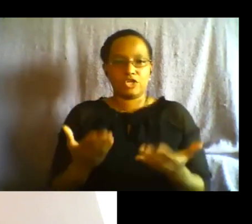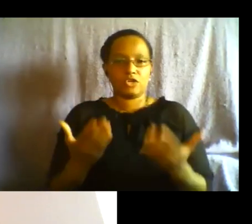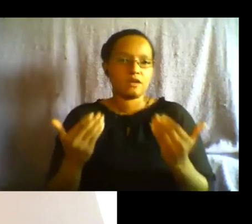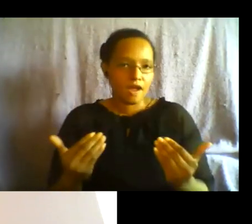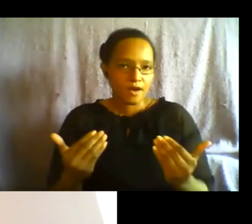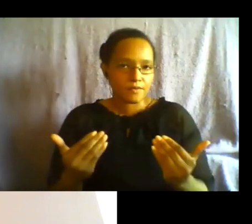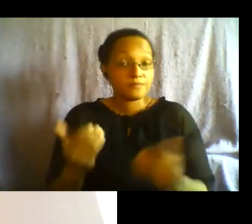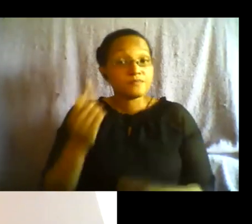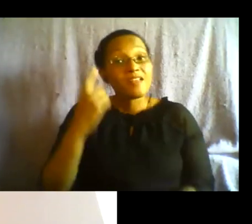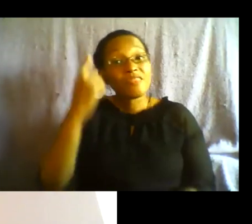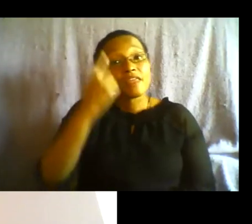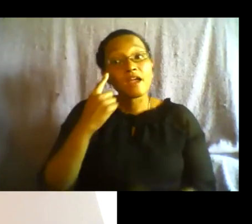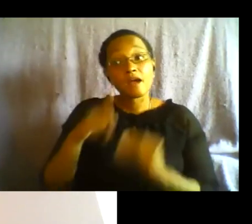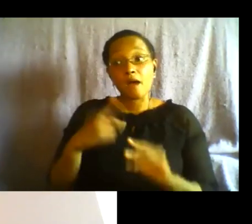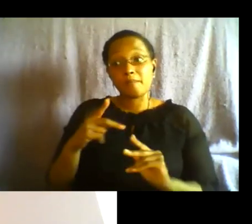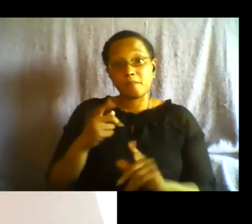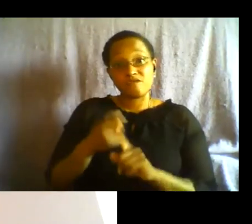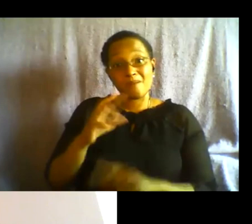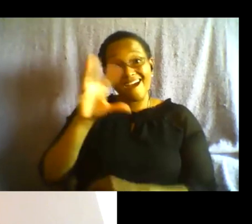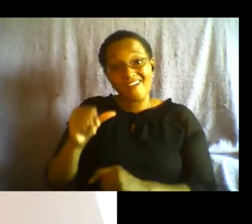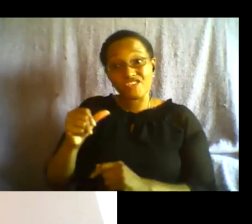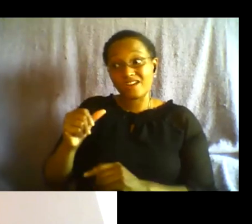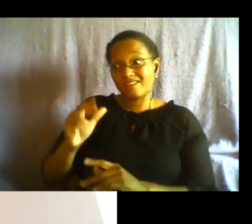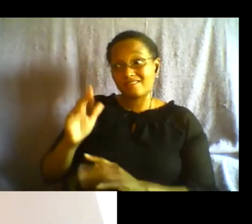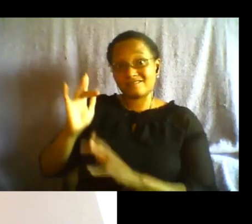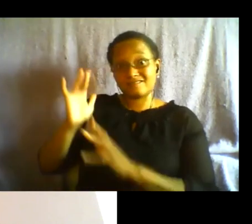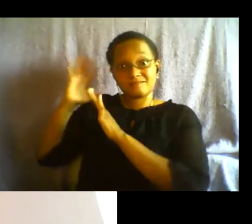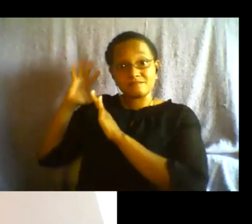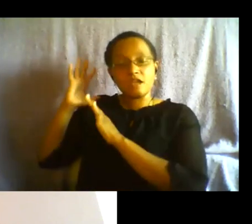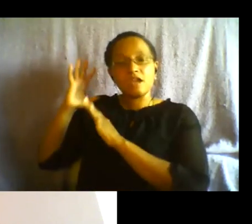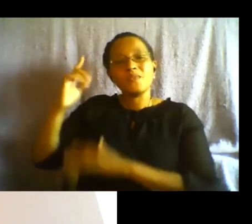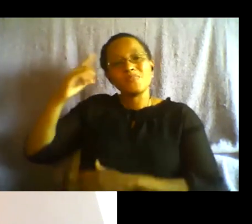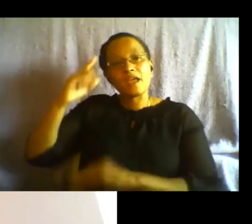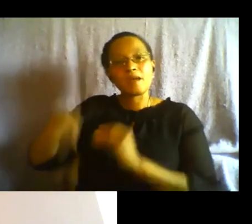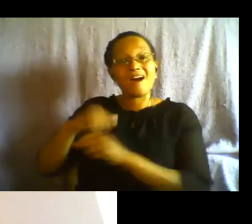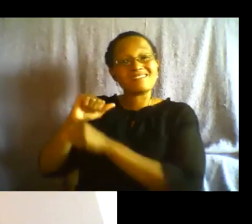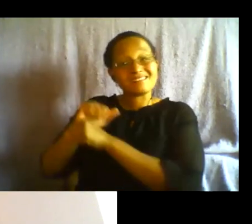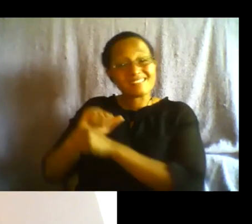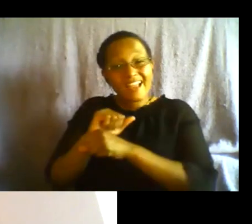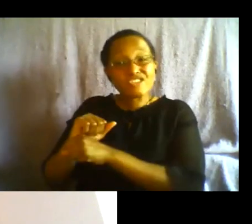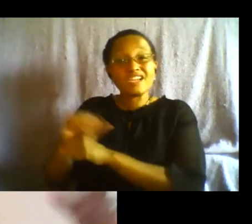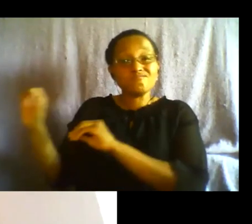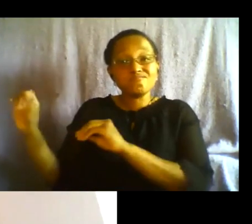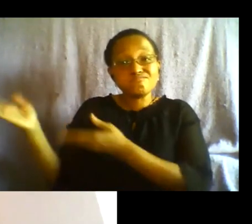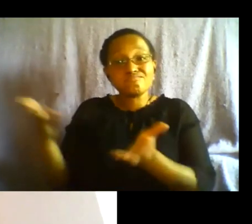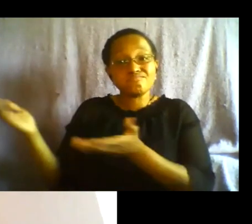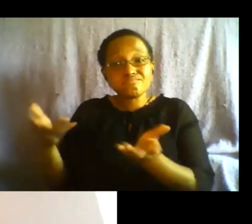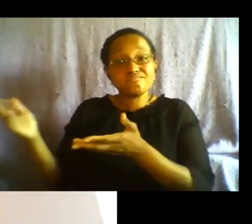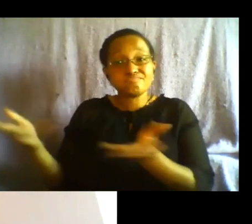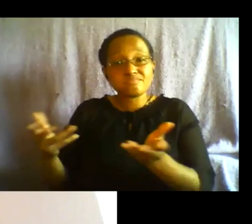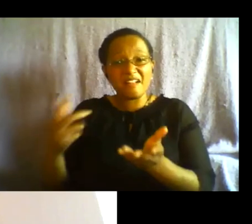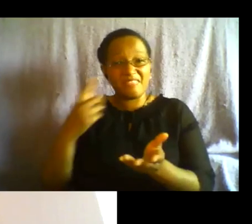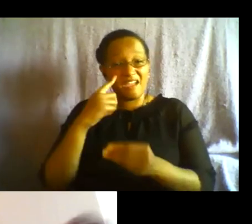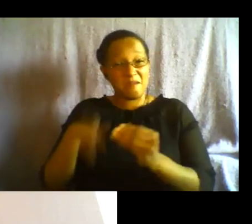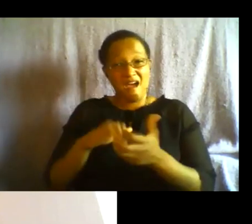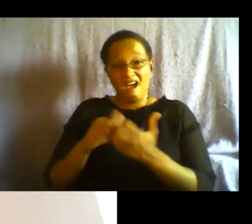descent understanding the legacies of chattel slavery and dealing with how we've been spread across the globe